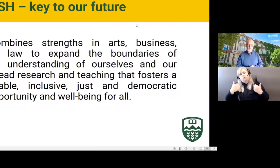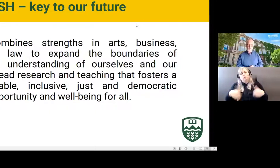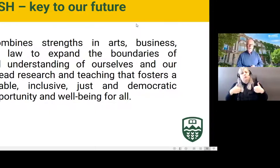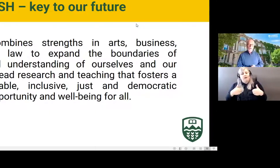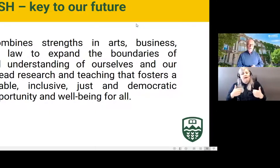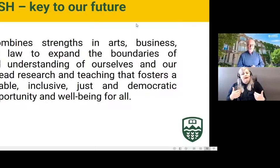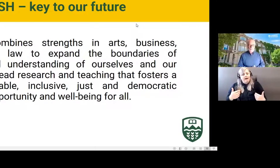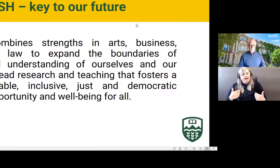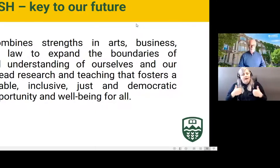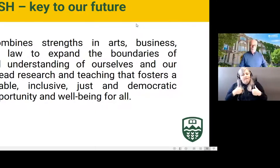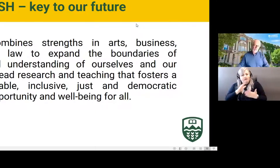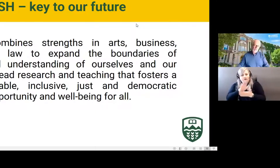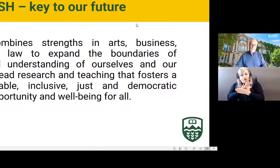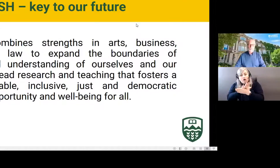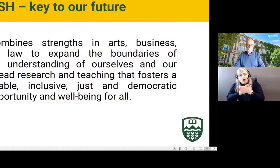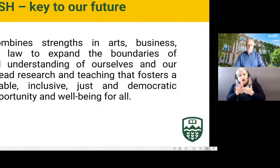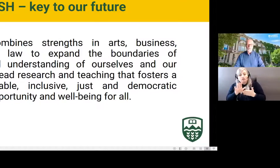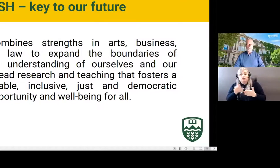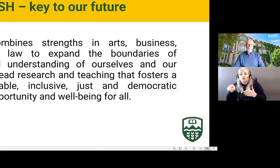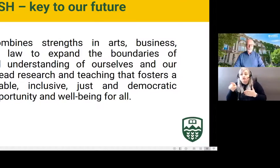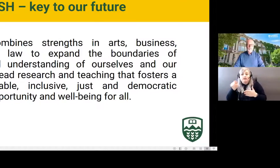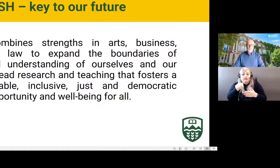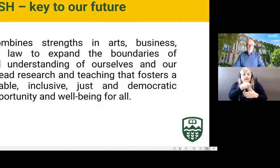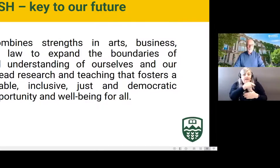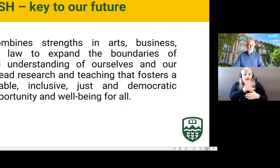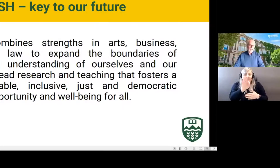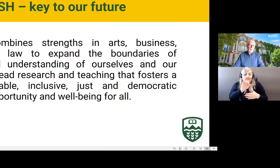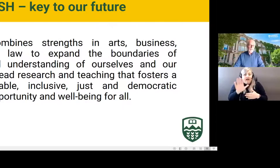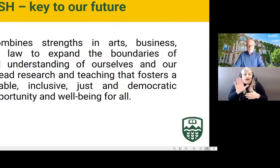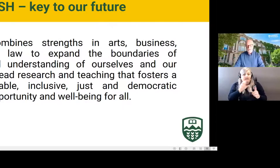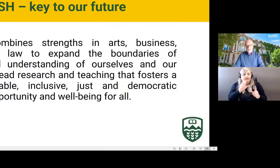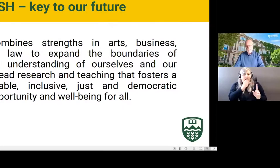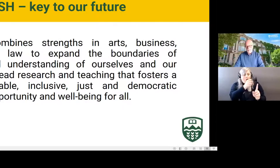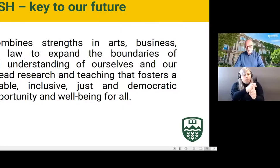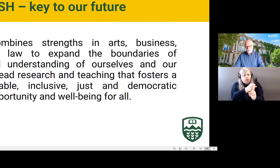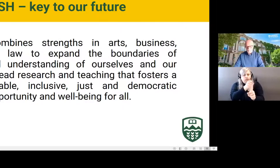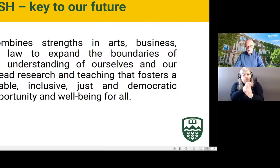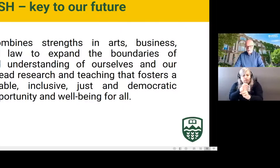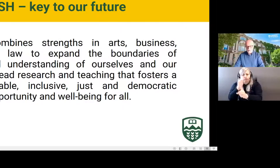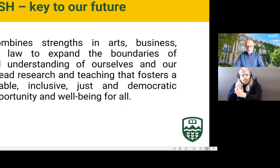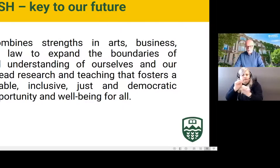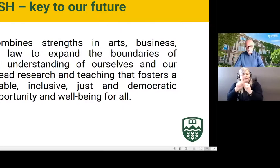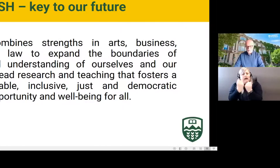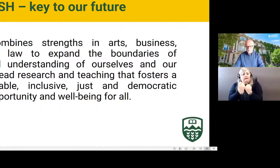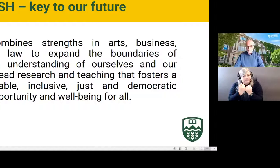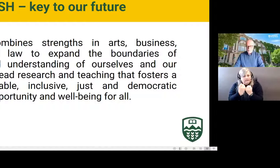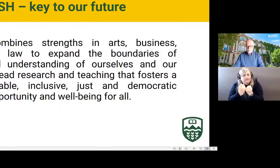college members, our faculty members make in society. And so there isn't a day that goes by without